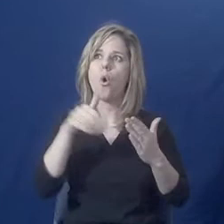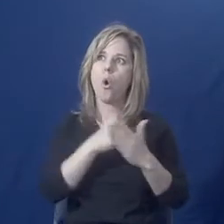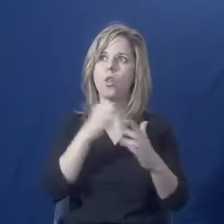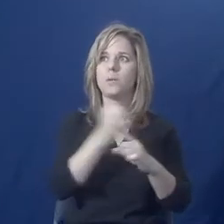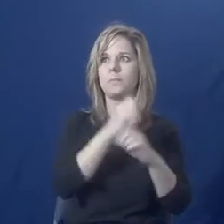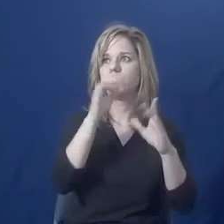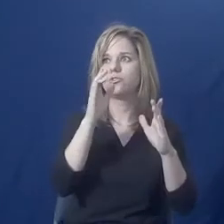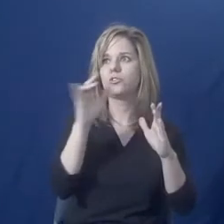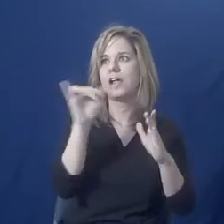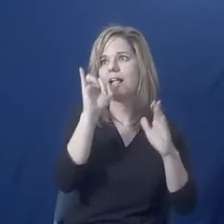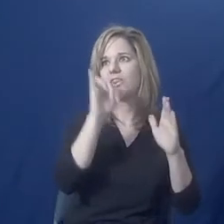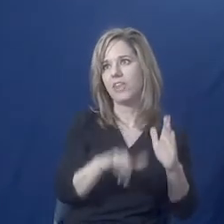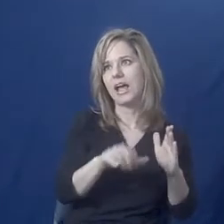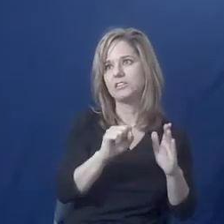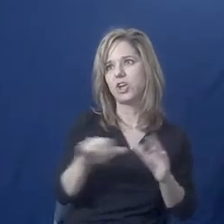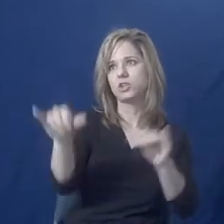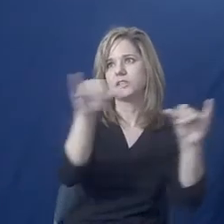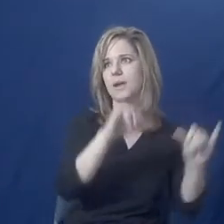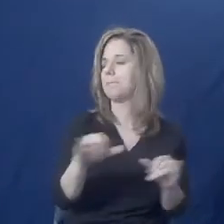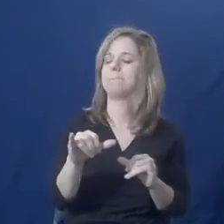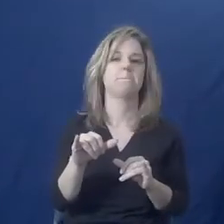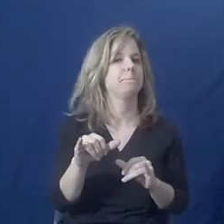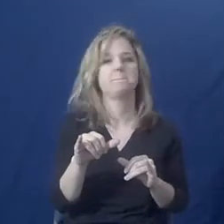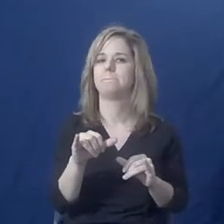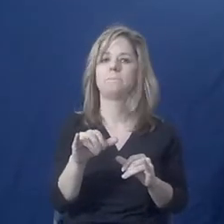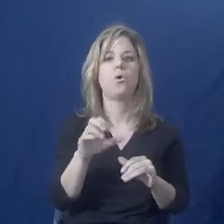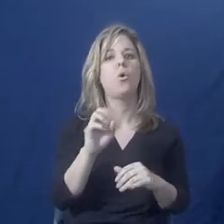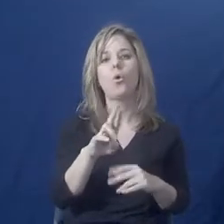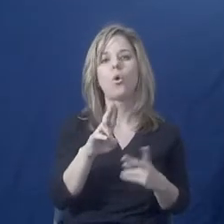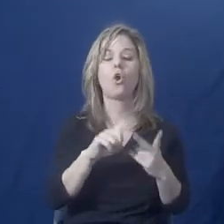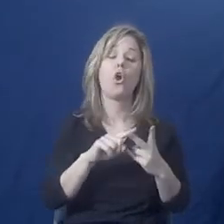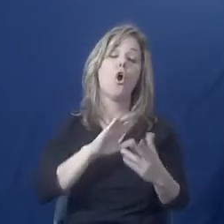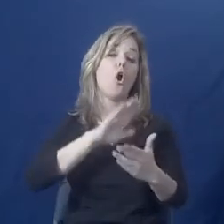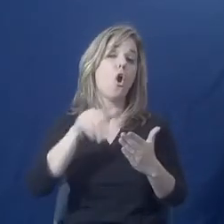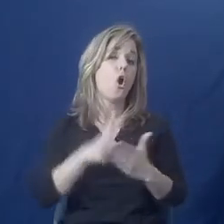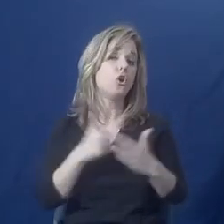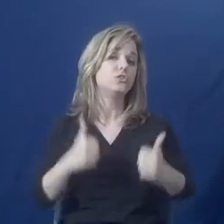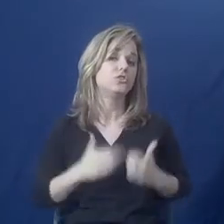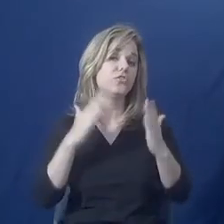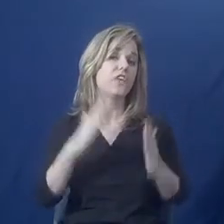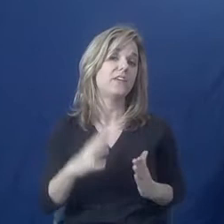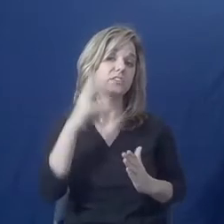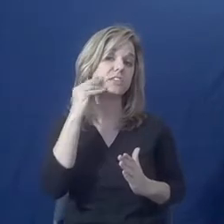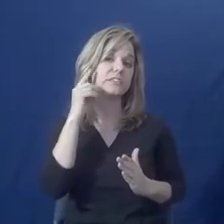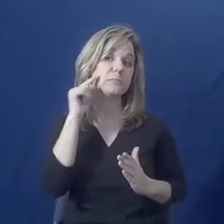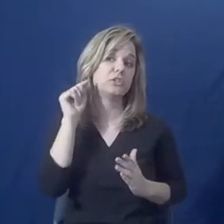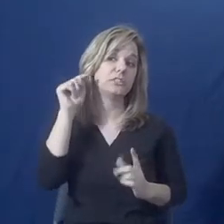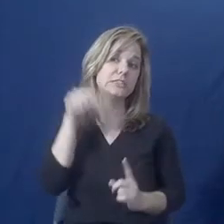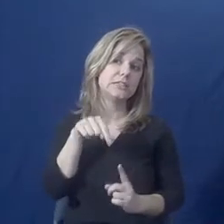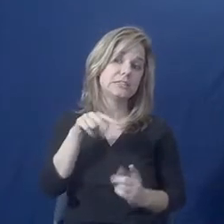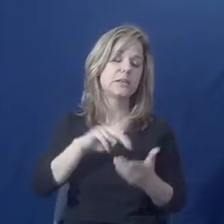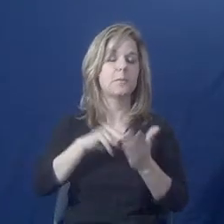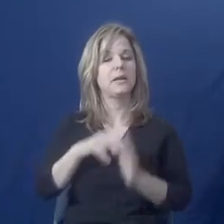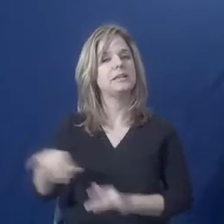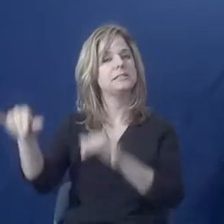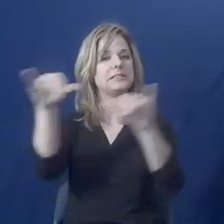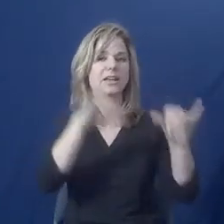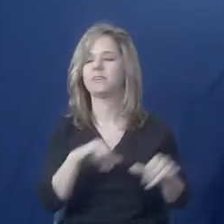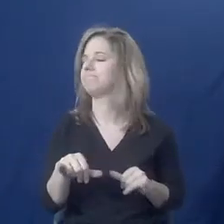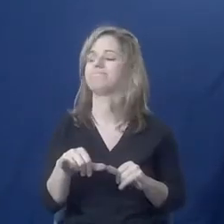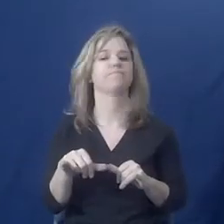your abuser must be like that too. Or all survivors experience this, so you must experience this too.